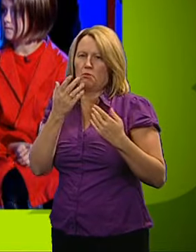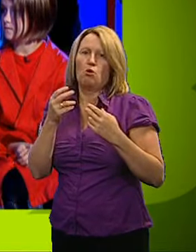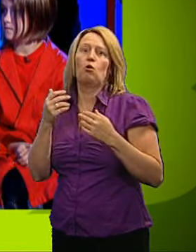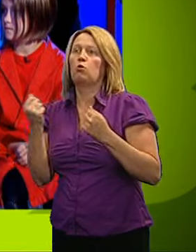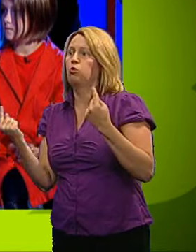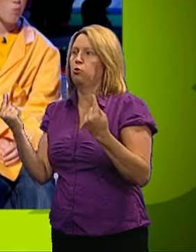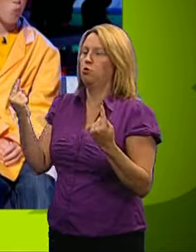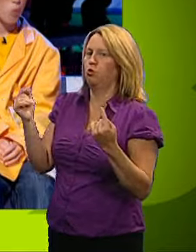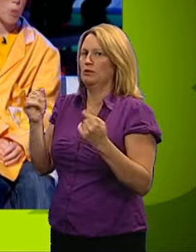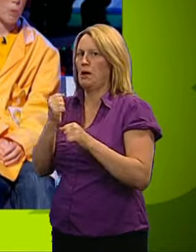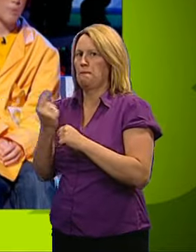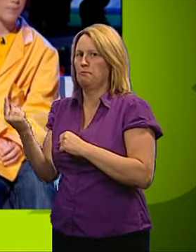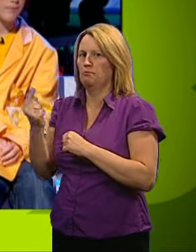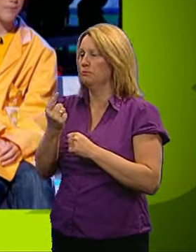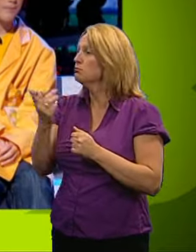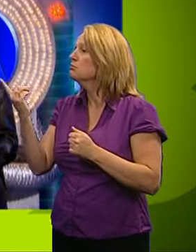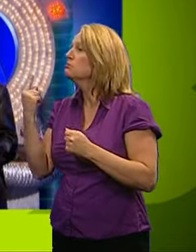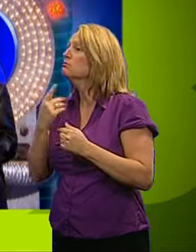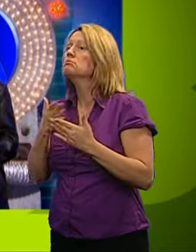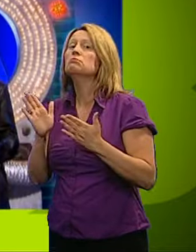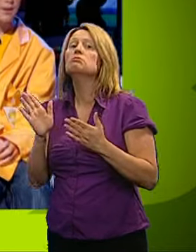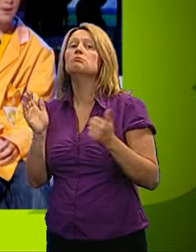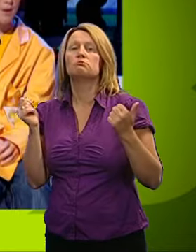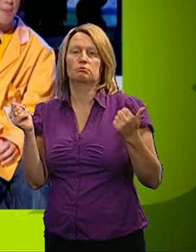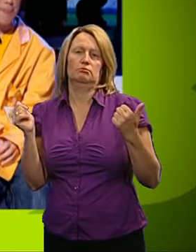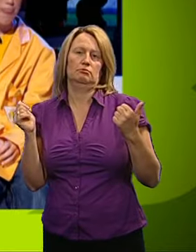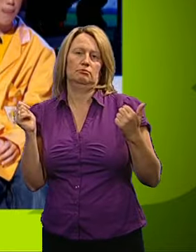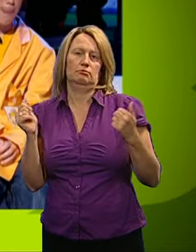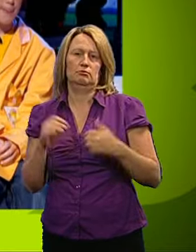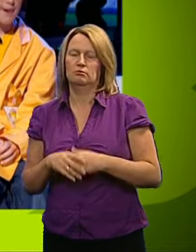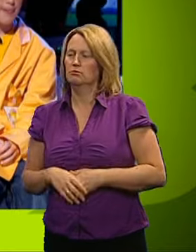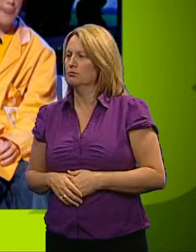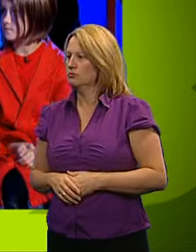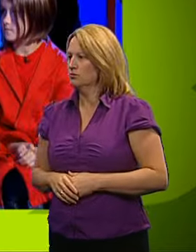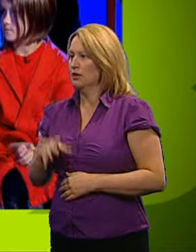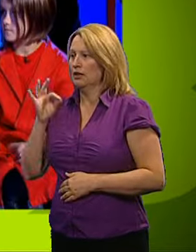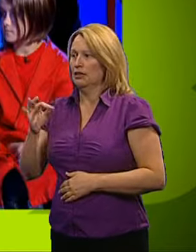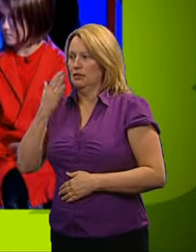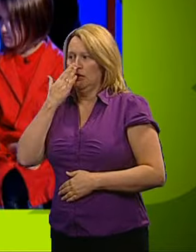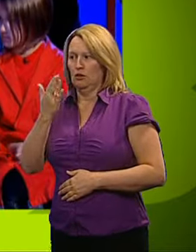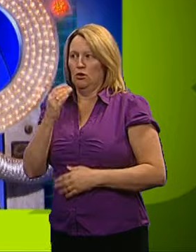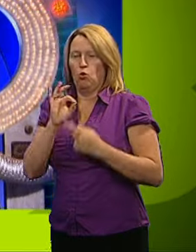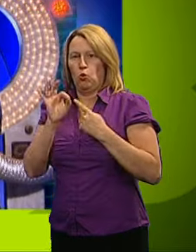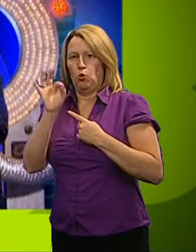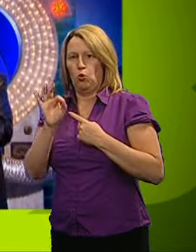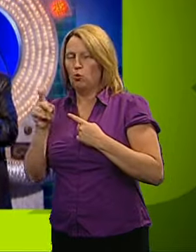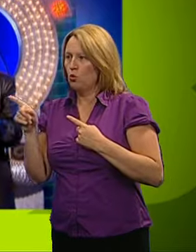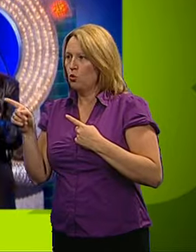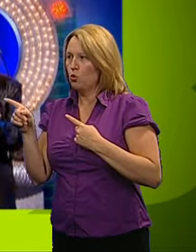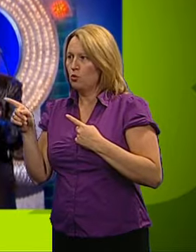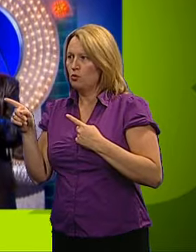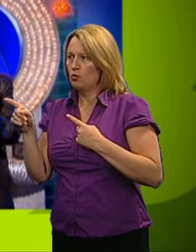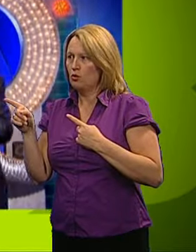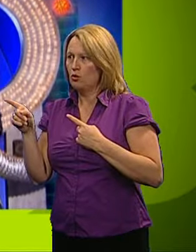game for the other team if you're not careful. Everybody clear on the rules? Good. The first question is the nearest team question. Here is your